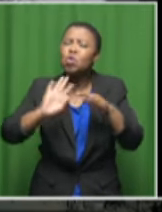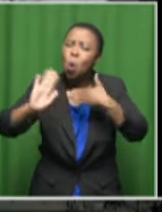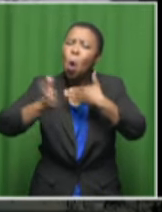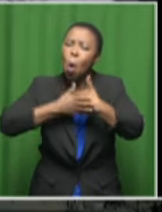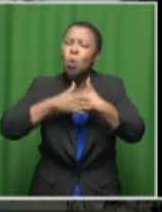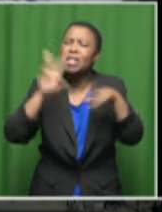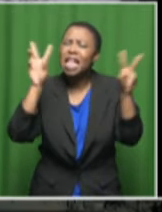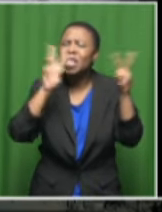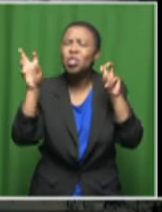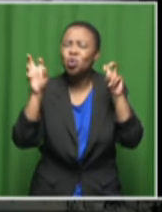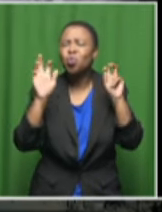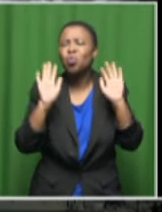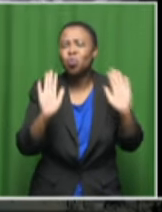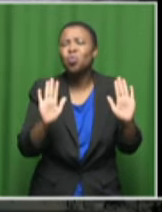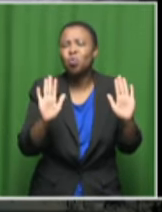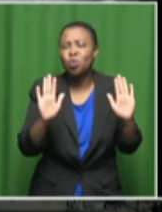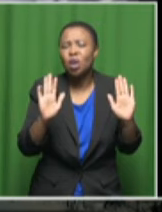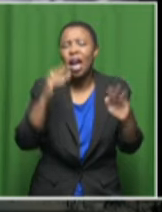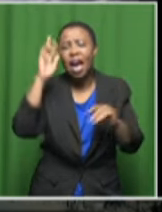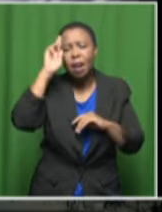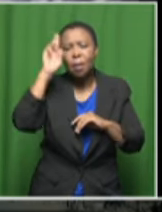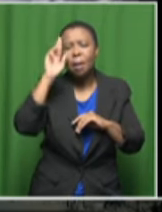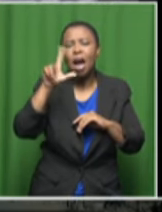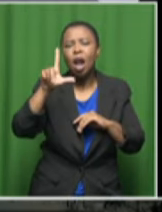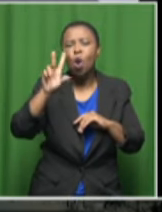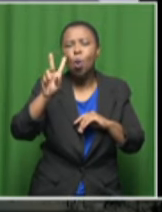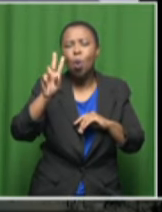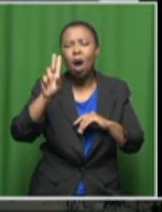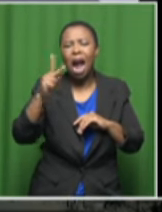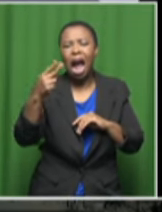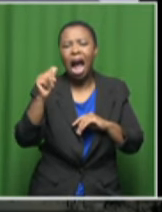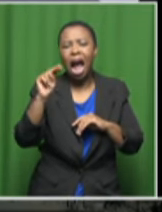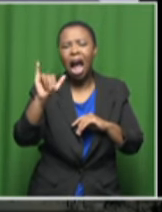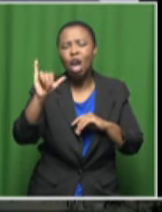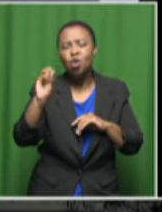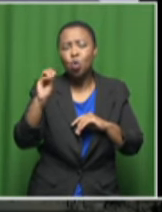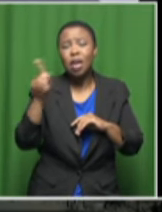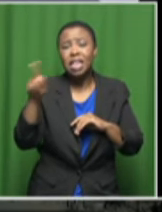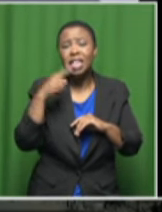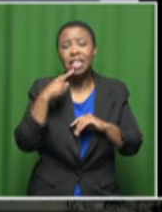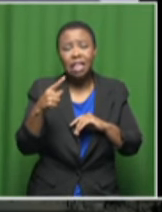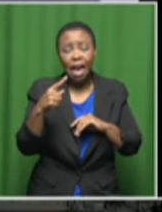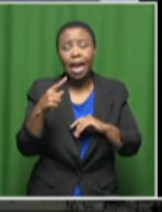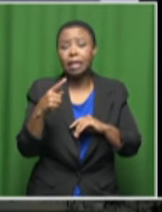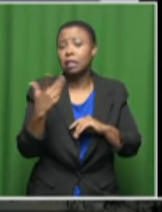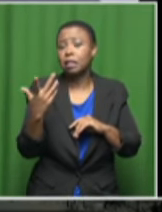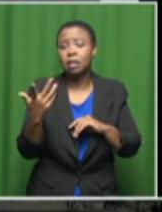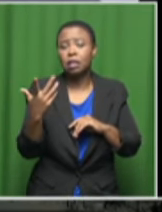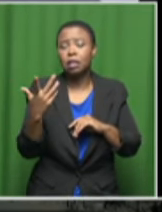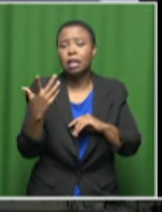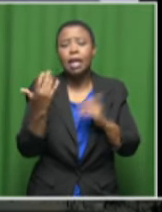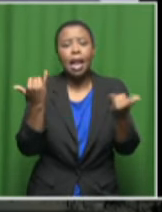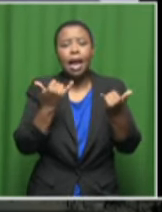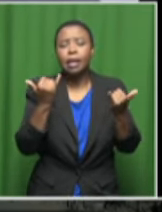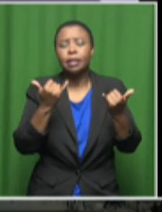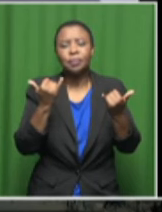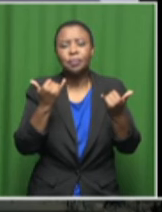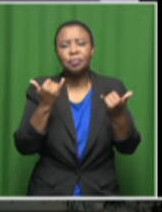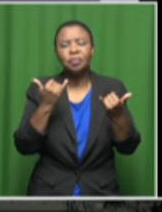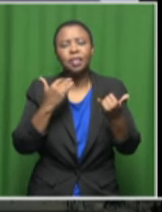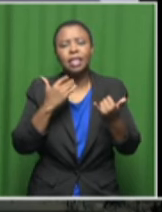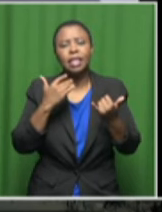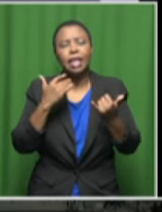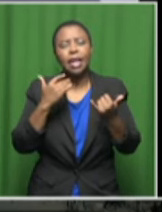And I remember that Lukanyo even went so far as to say, it will be a consolation prize for them